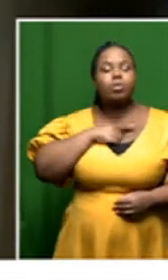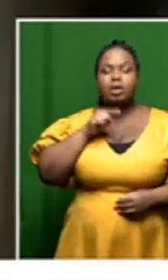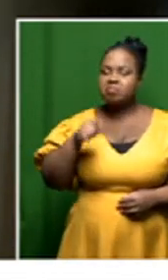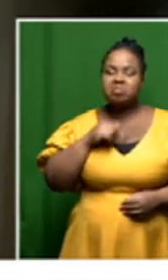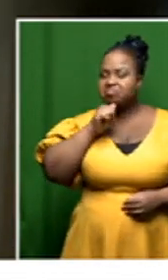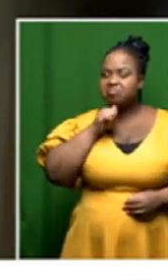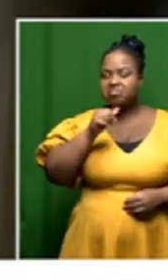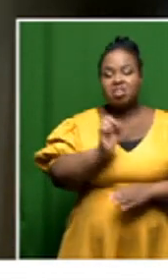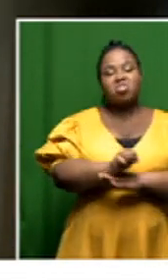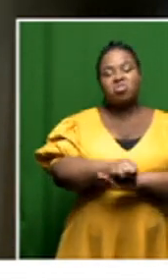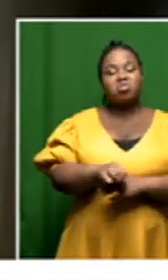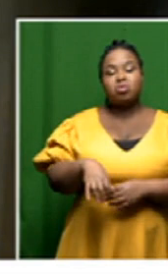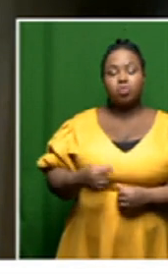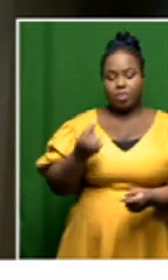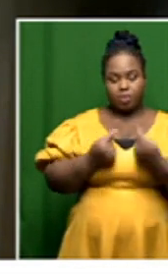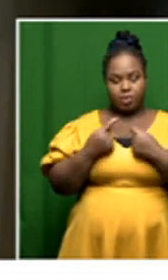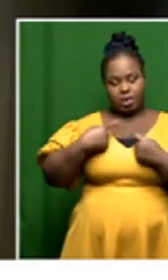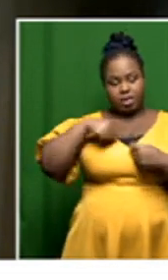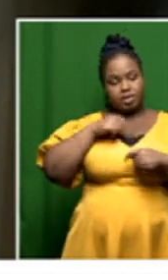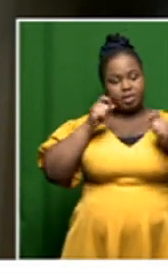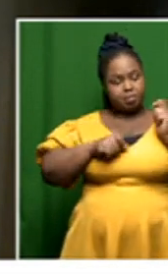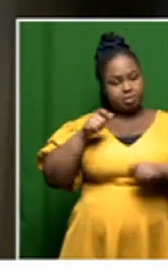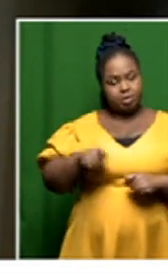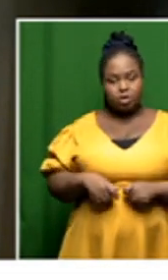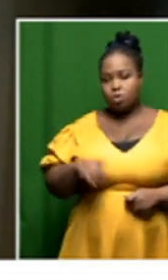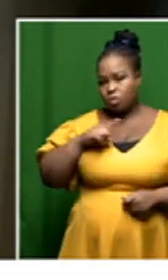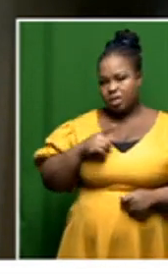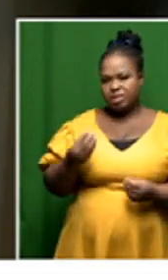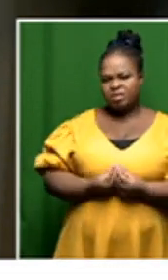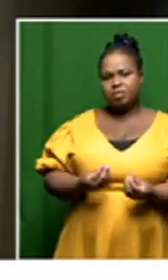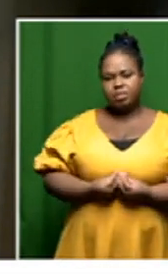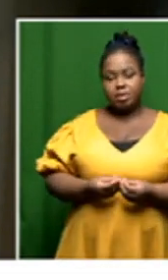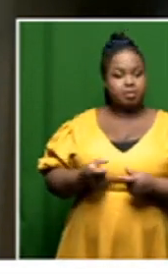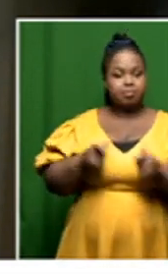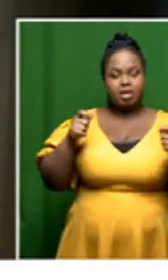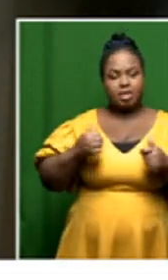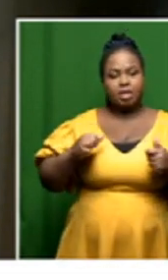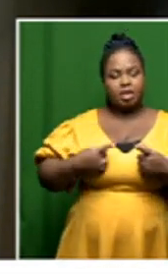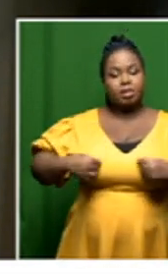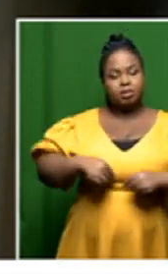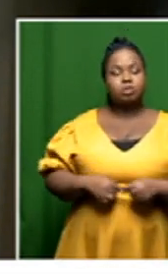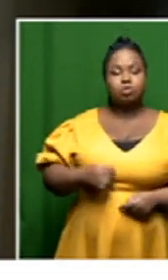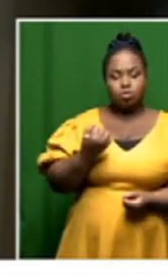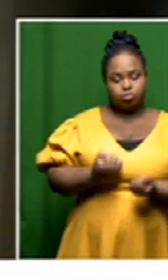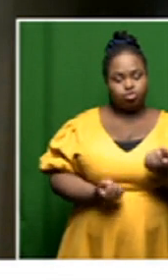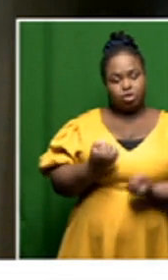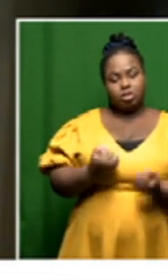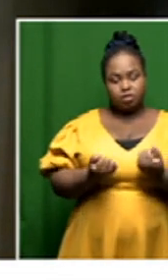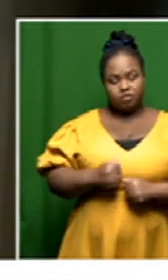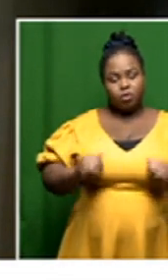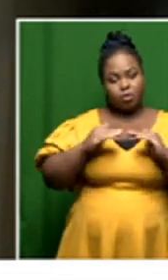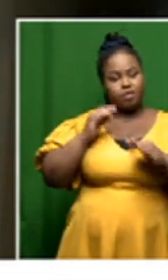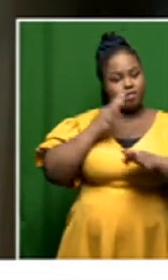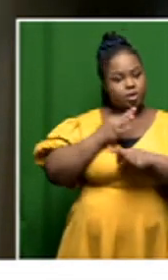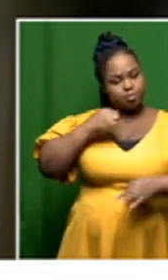care what threats they bring to us as a person there is something bigger than us here and it is justice for my father it is